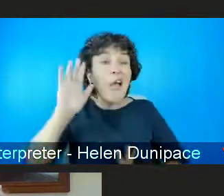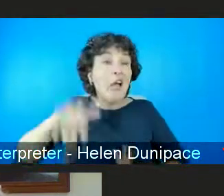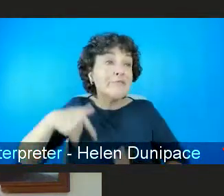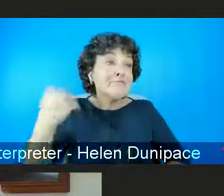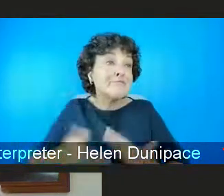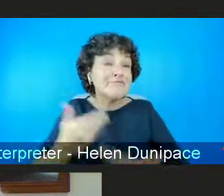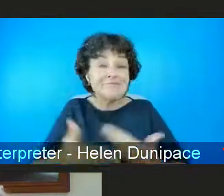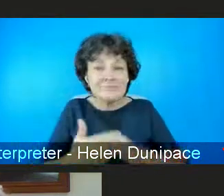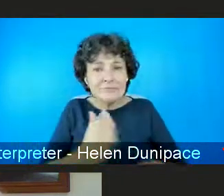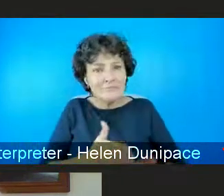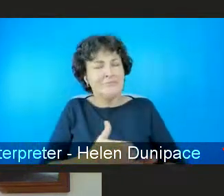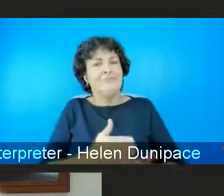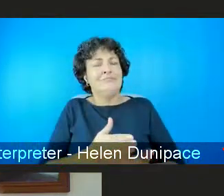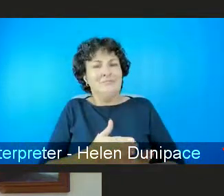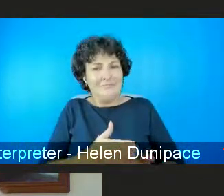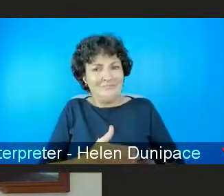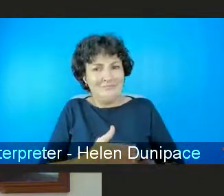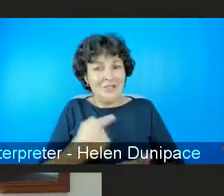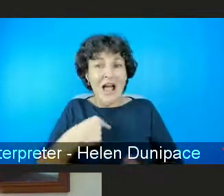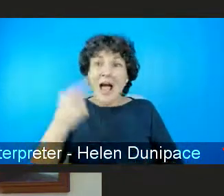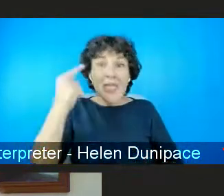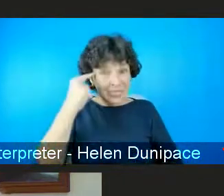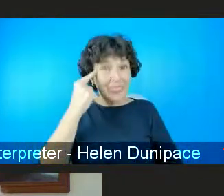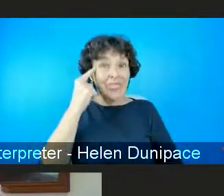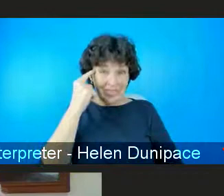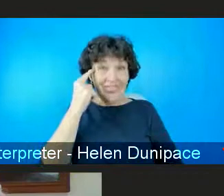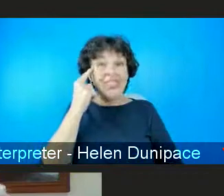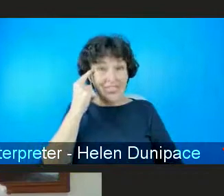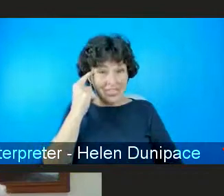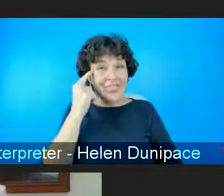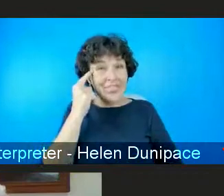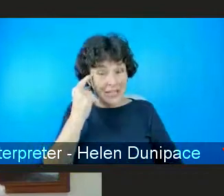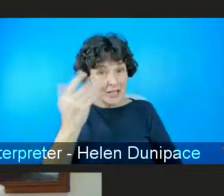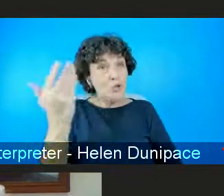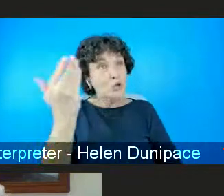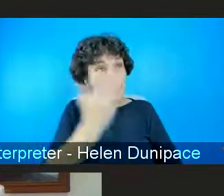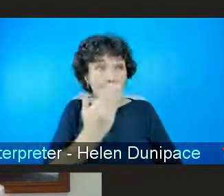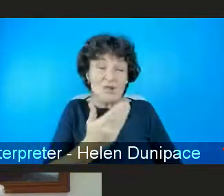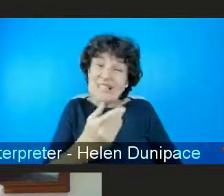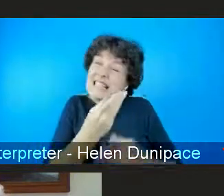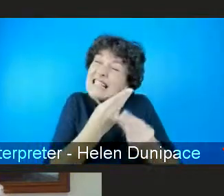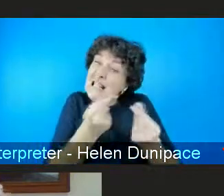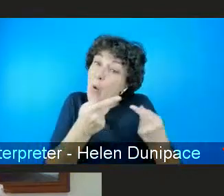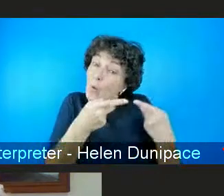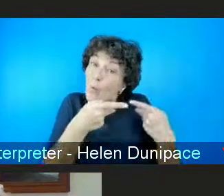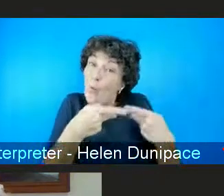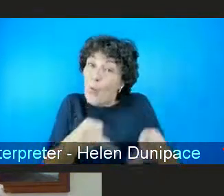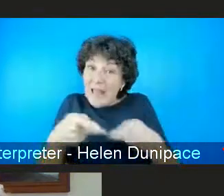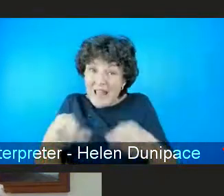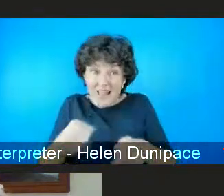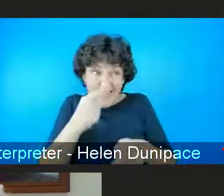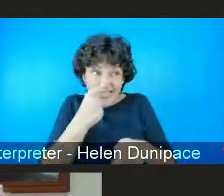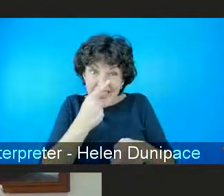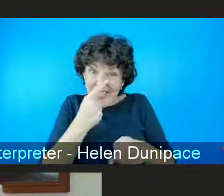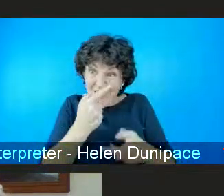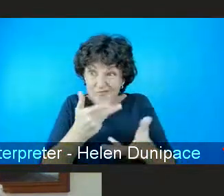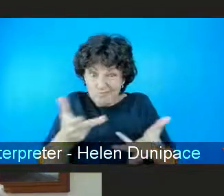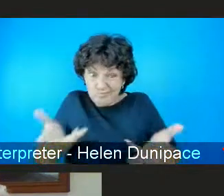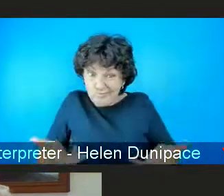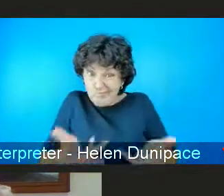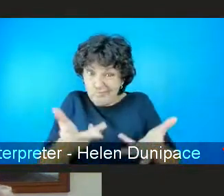actions of it you know schools I think are really um complicit because they they fail to uh